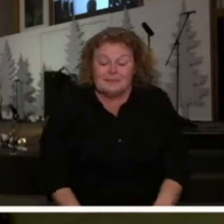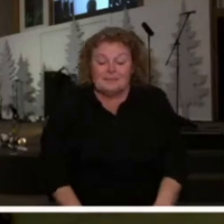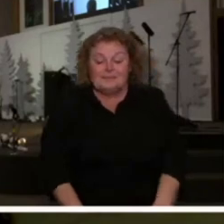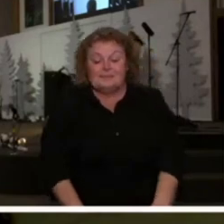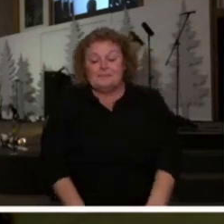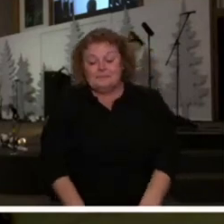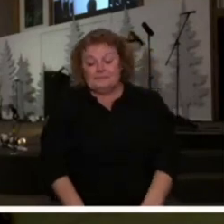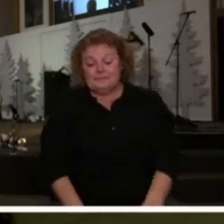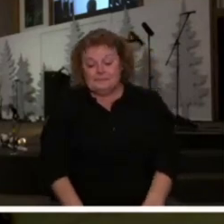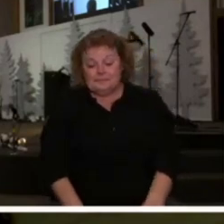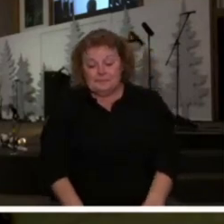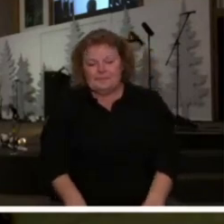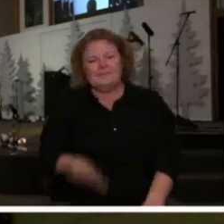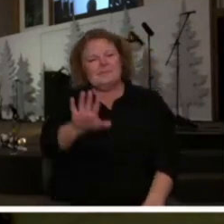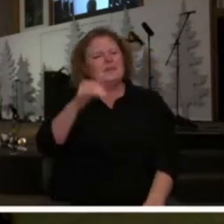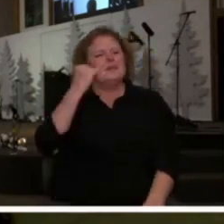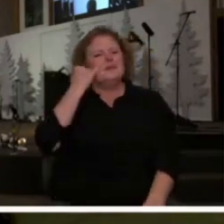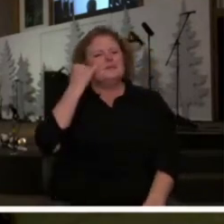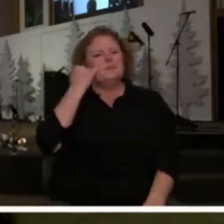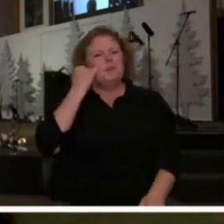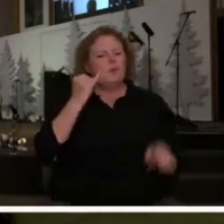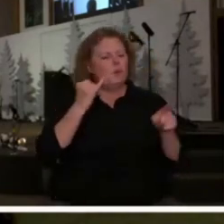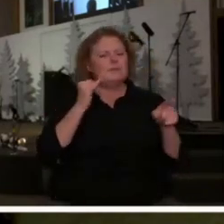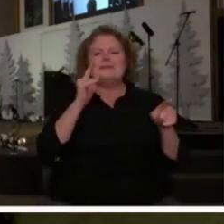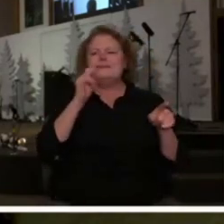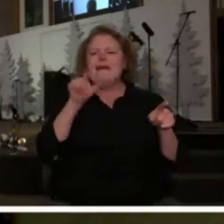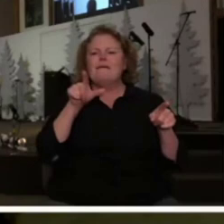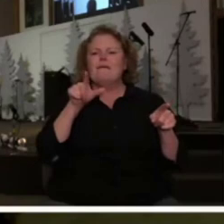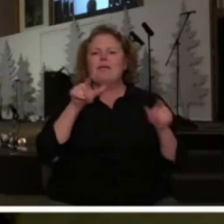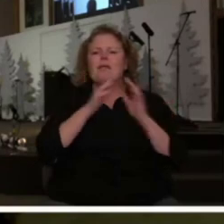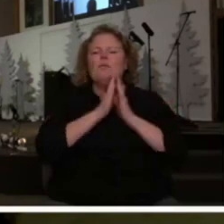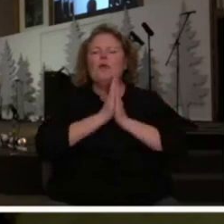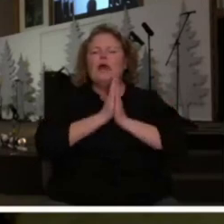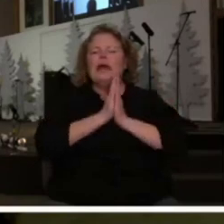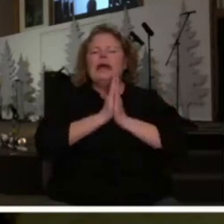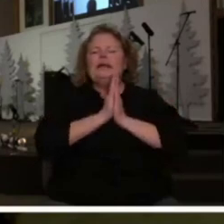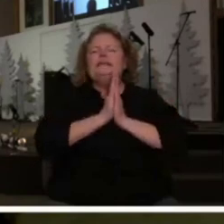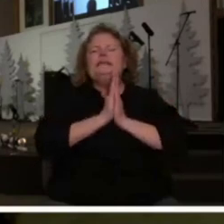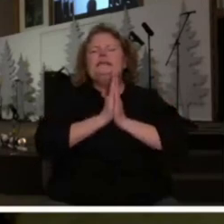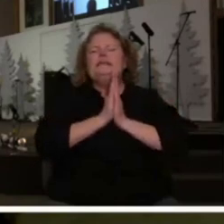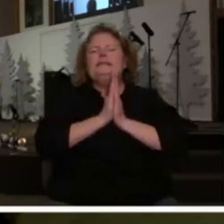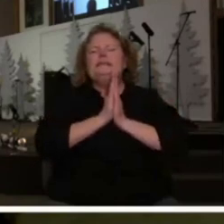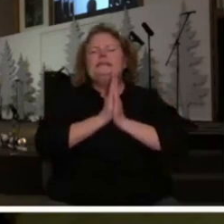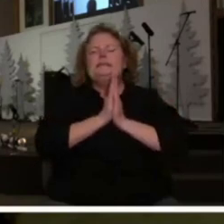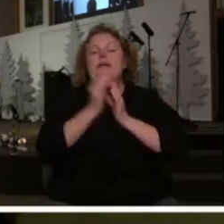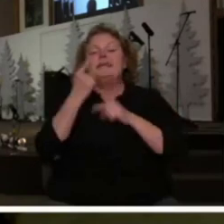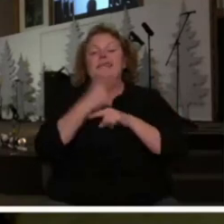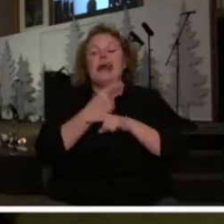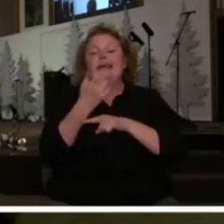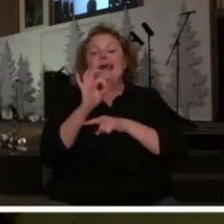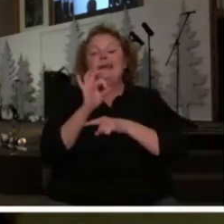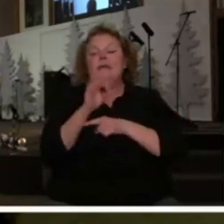what would have happened if Daniel quit praying at day 19